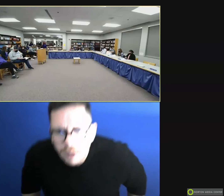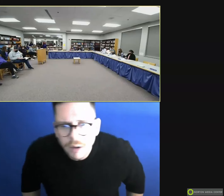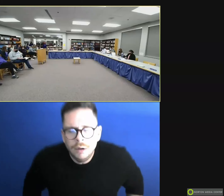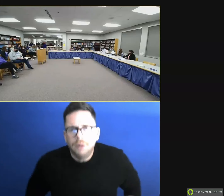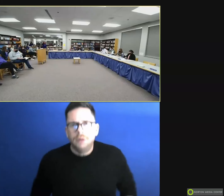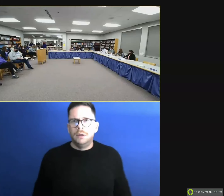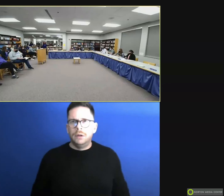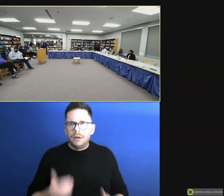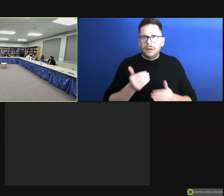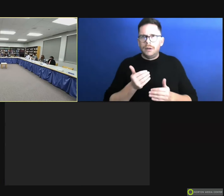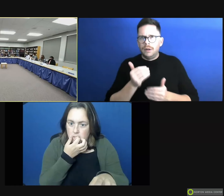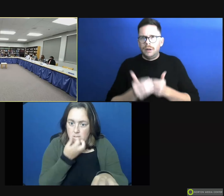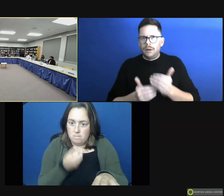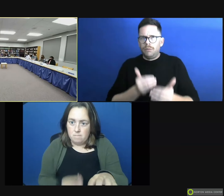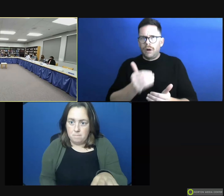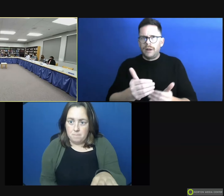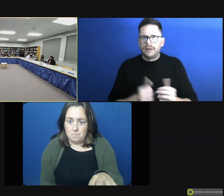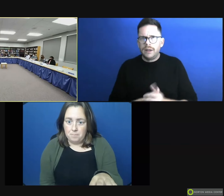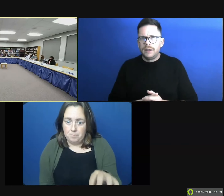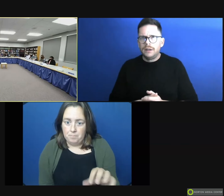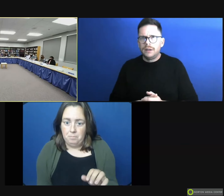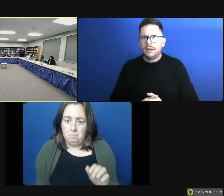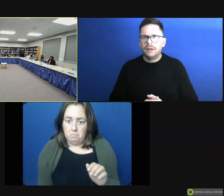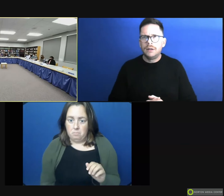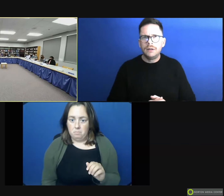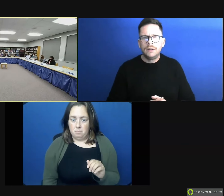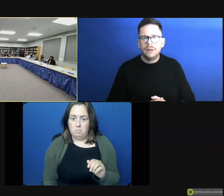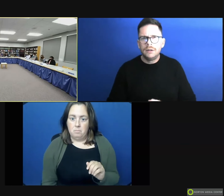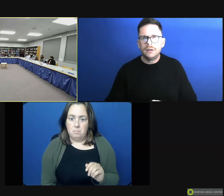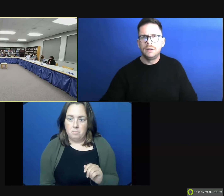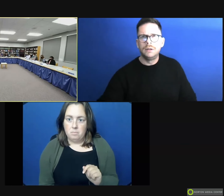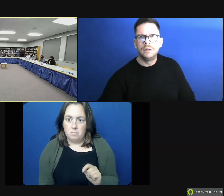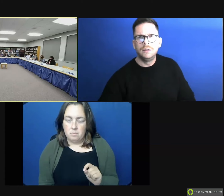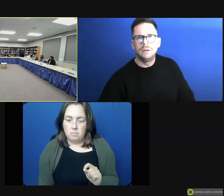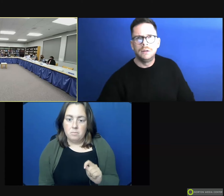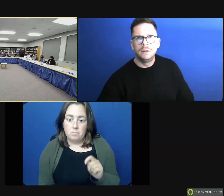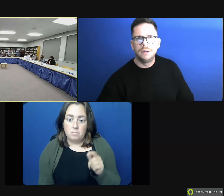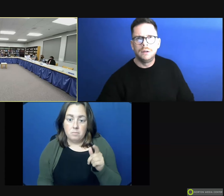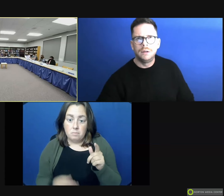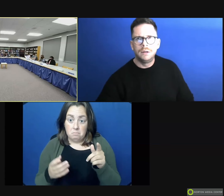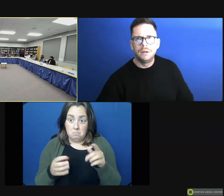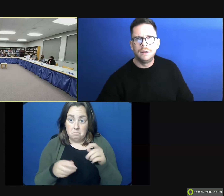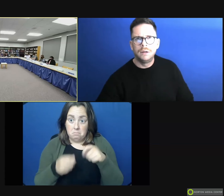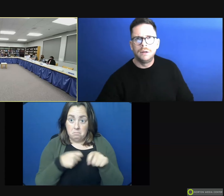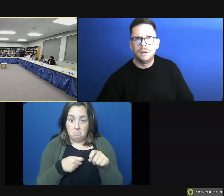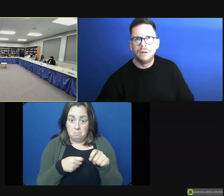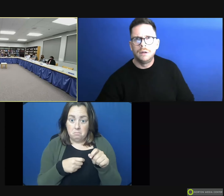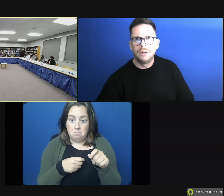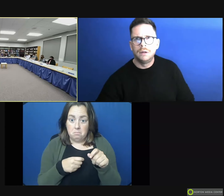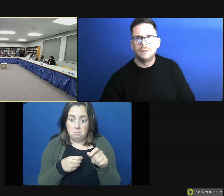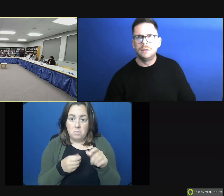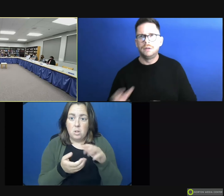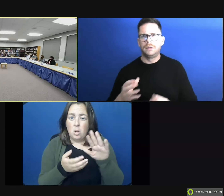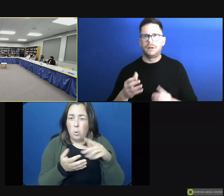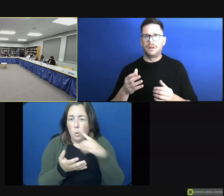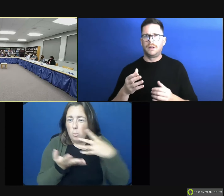because I think folks, um, at times don't know what goes into it. Um, unfortunately this particular one, and I did apologize to